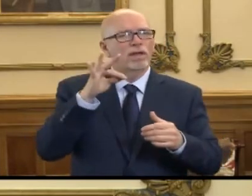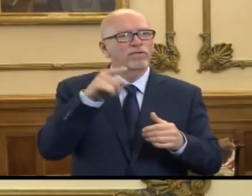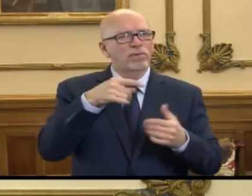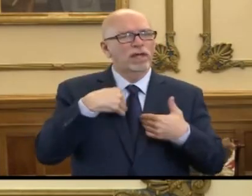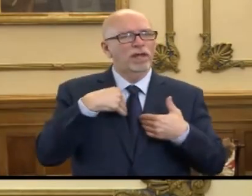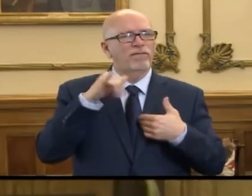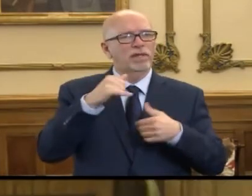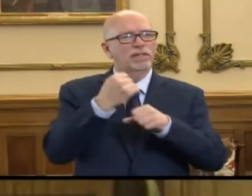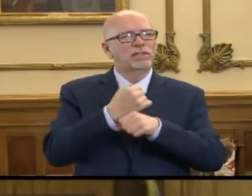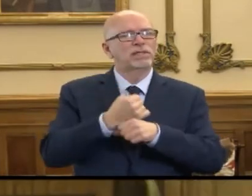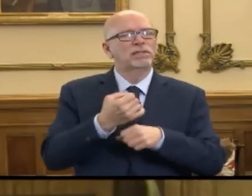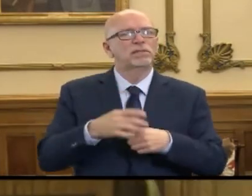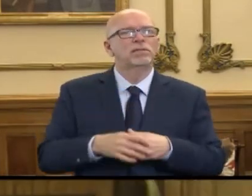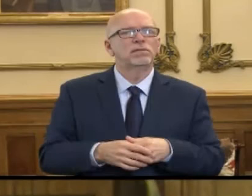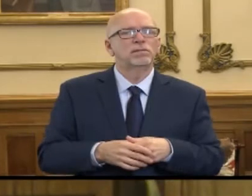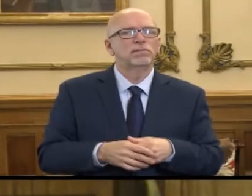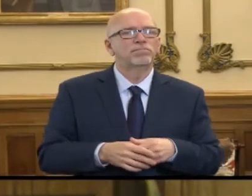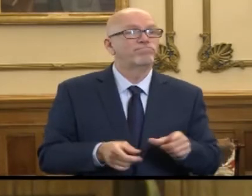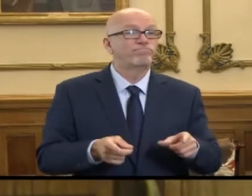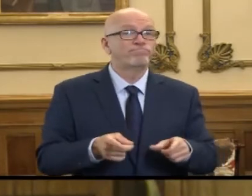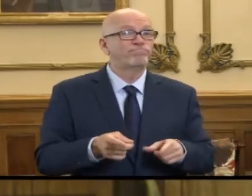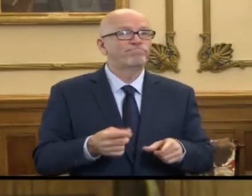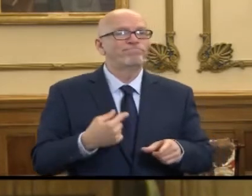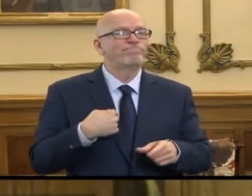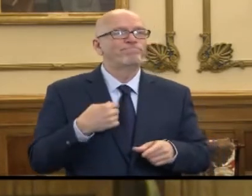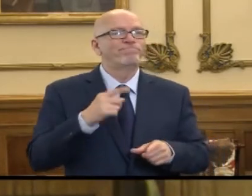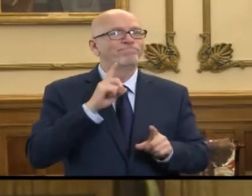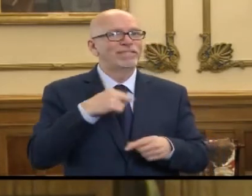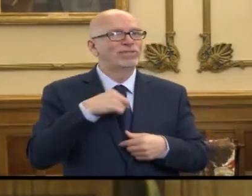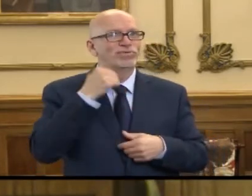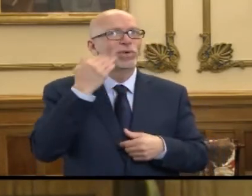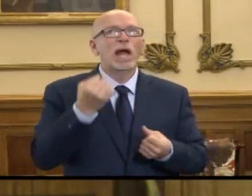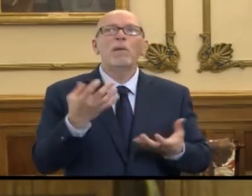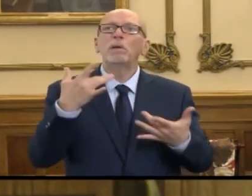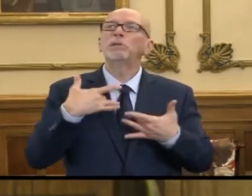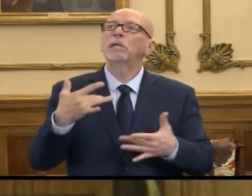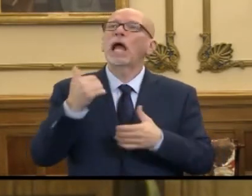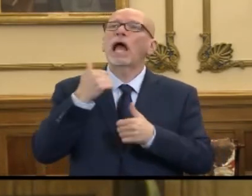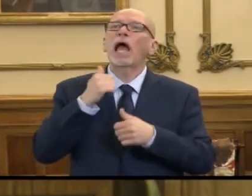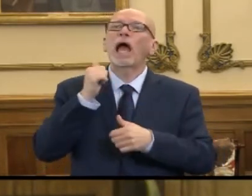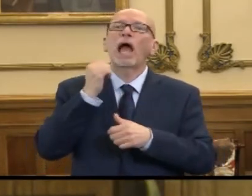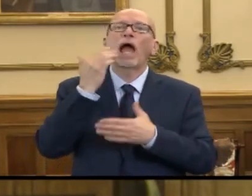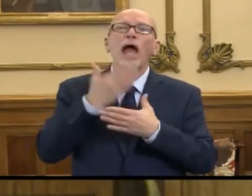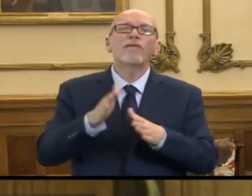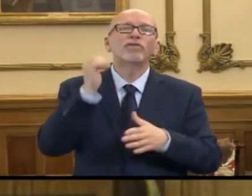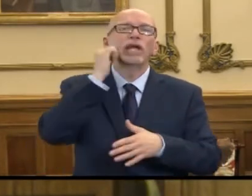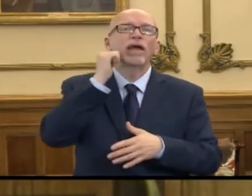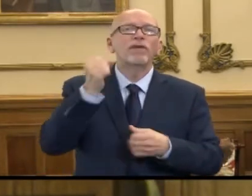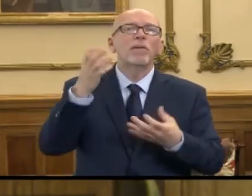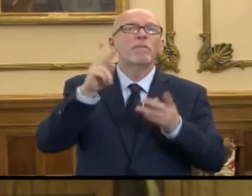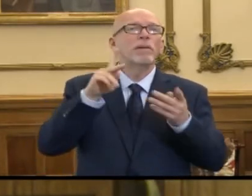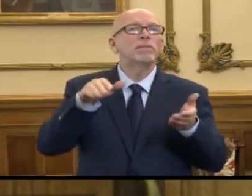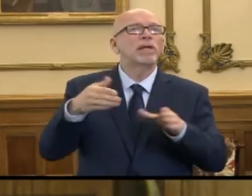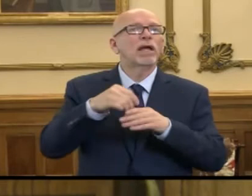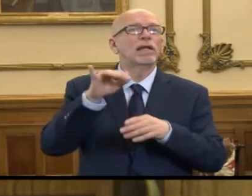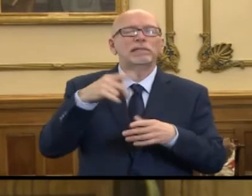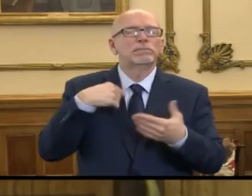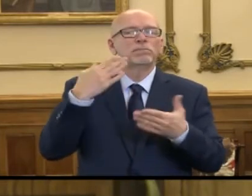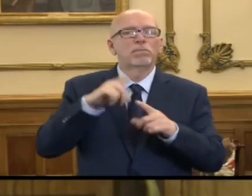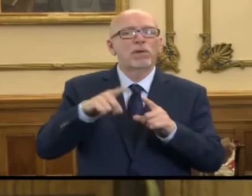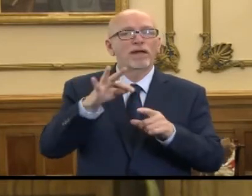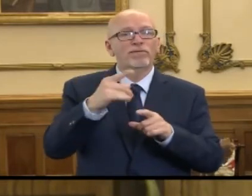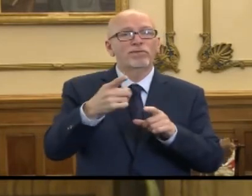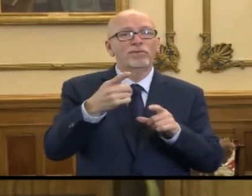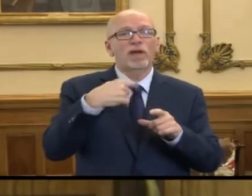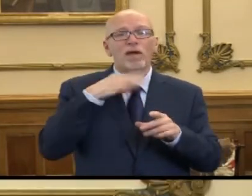had that statistic. I do not, off the top of my head. I'm sorry, but I can get it for you, Kathy. So if you just reach out, we'll get the number and give it to you.